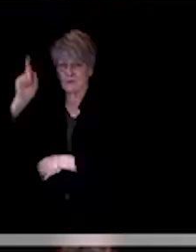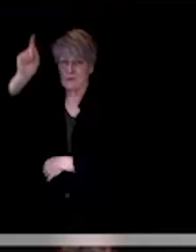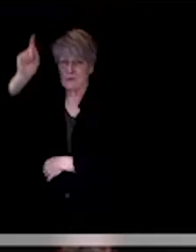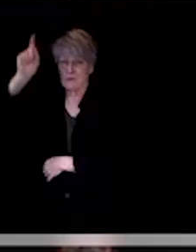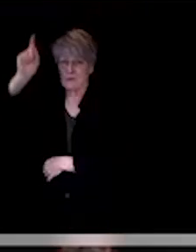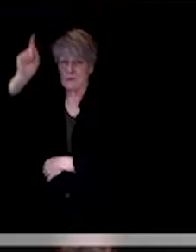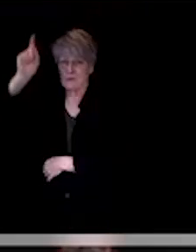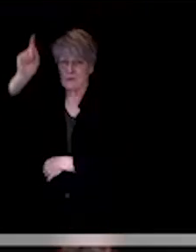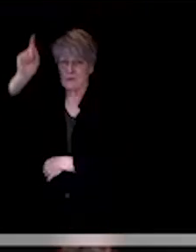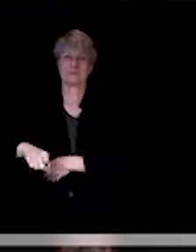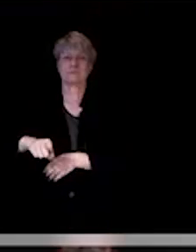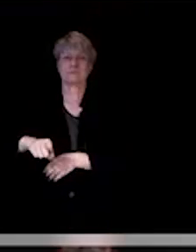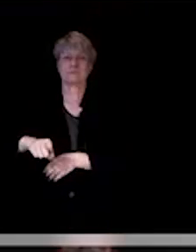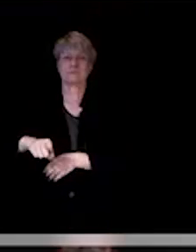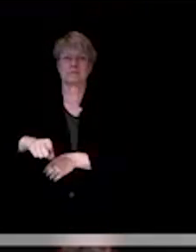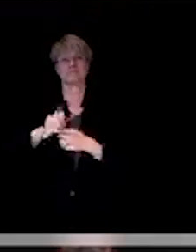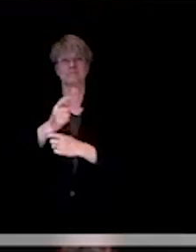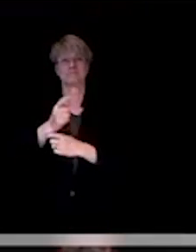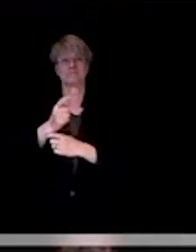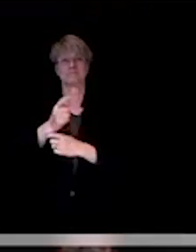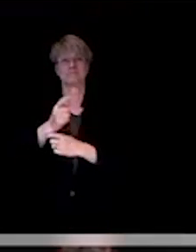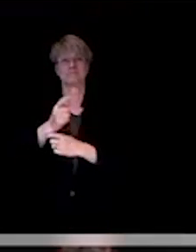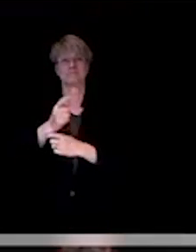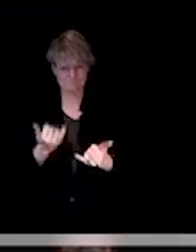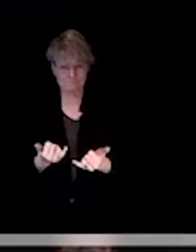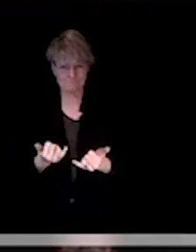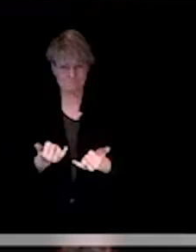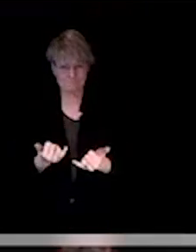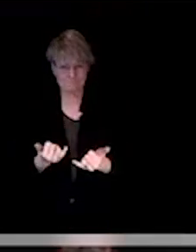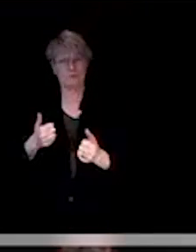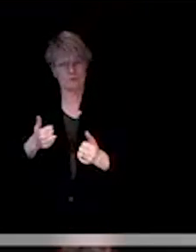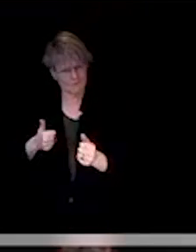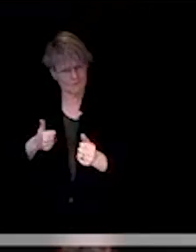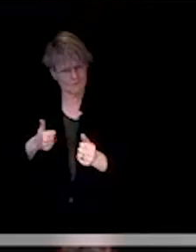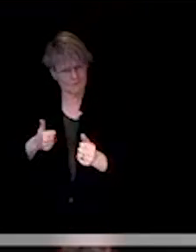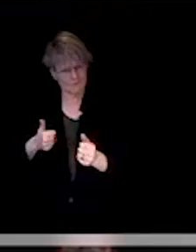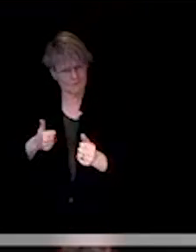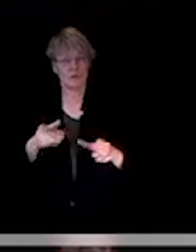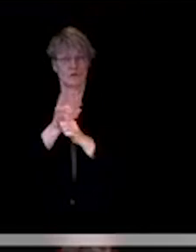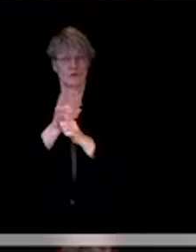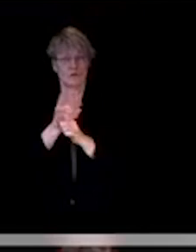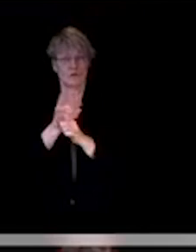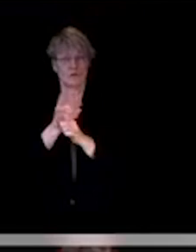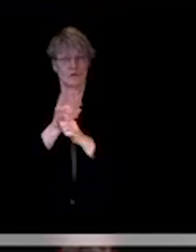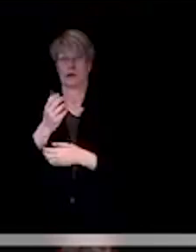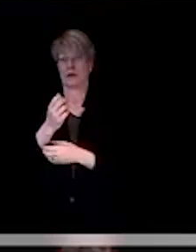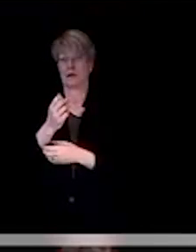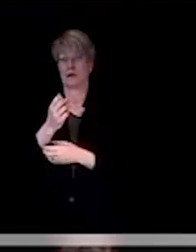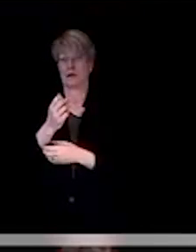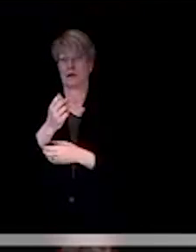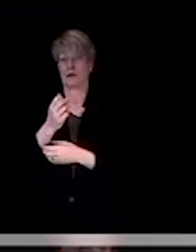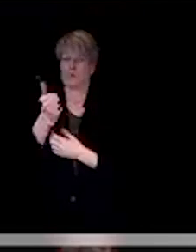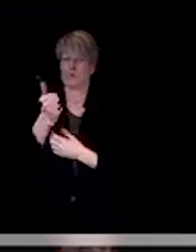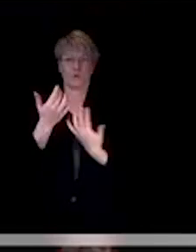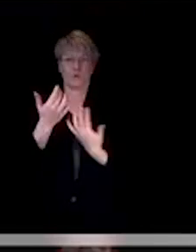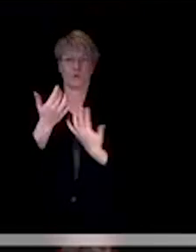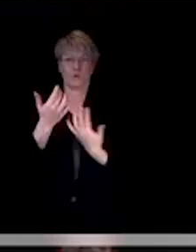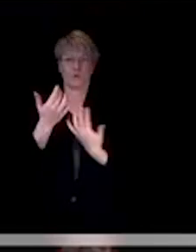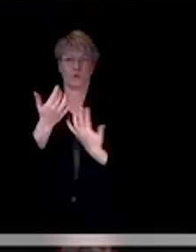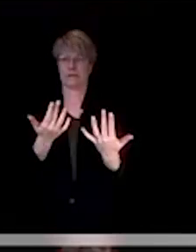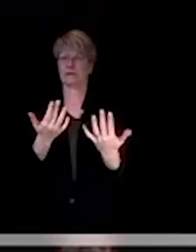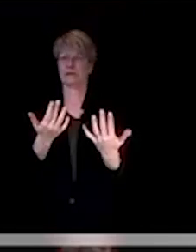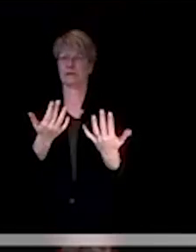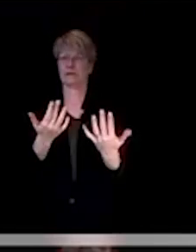Not waiting. Not waiting to see these numbers go up further. We want to make sure that our businesses are able to stay open. And all of these other